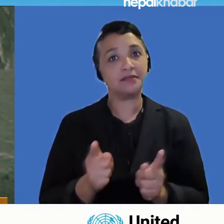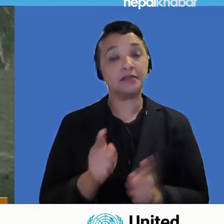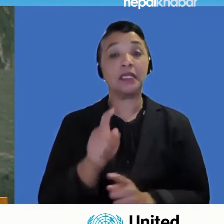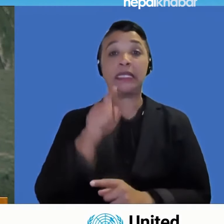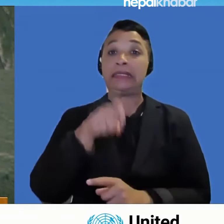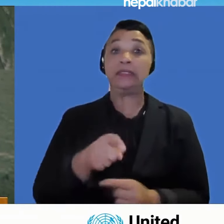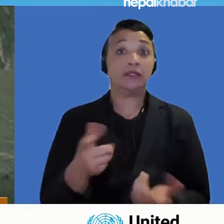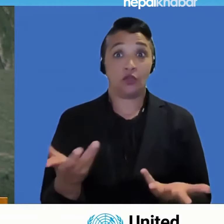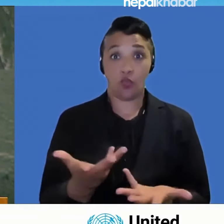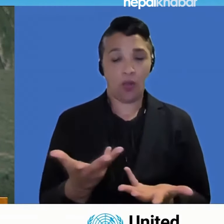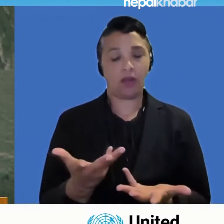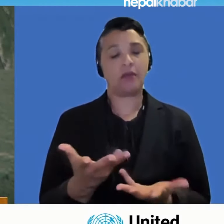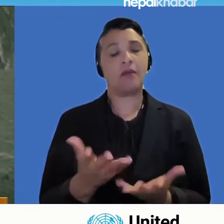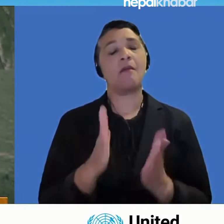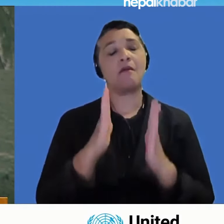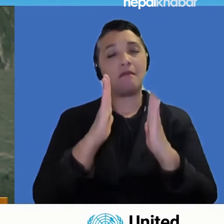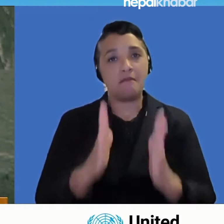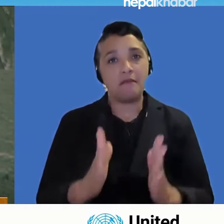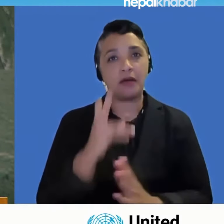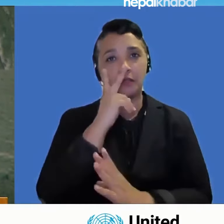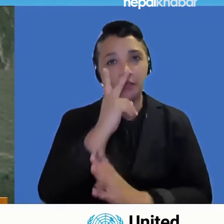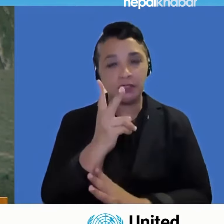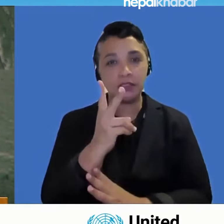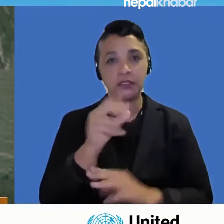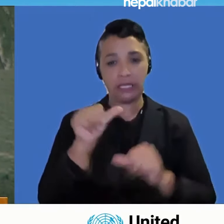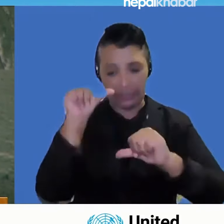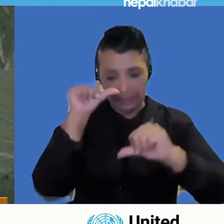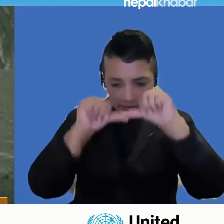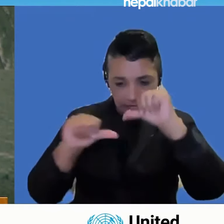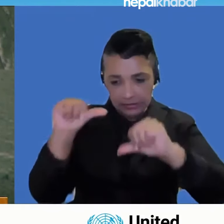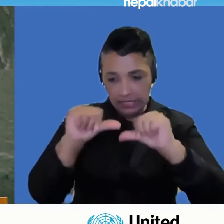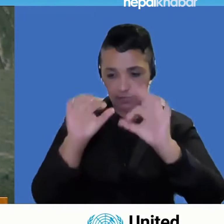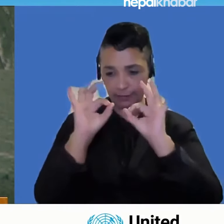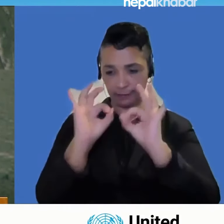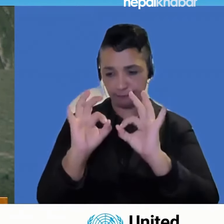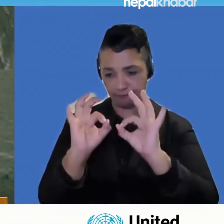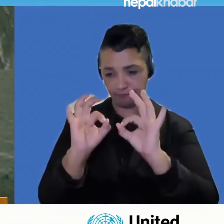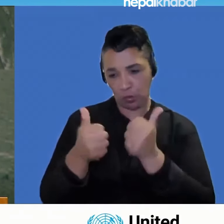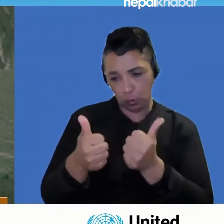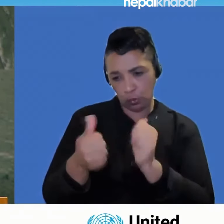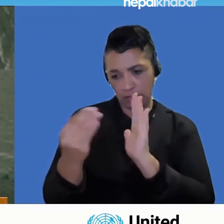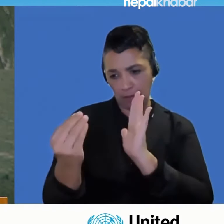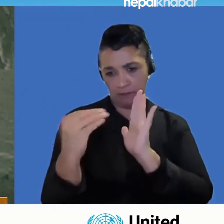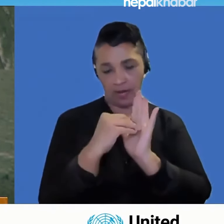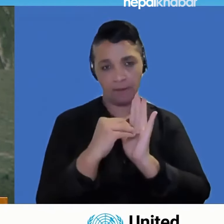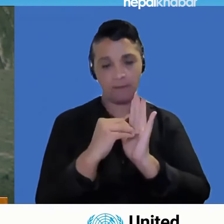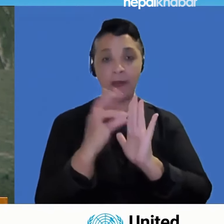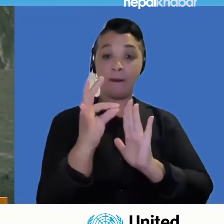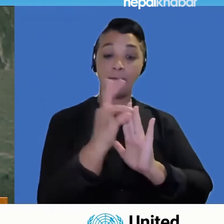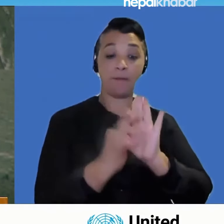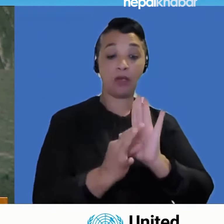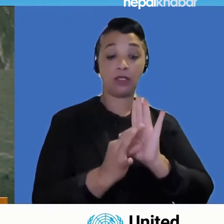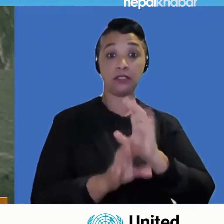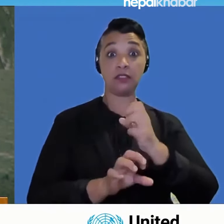science-based policies with LDCs at the centre.